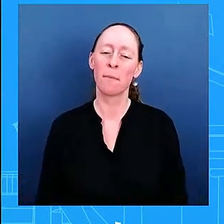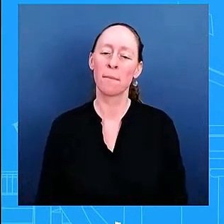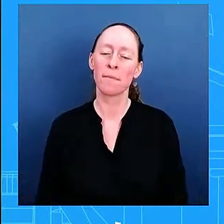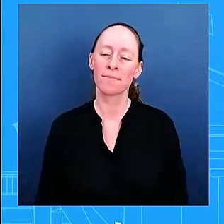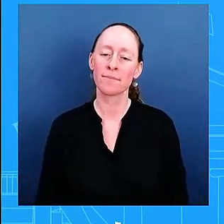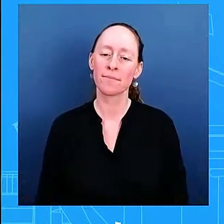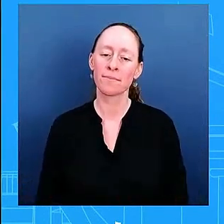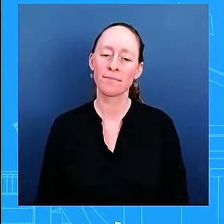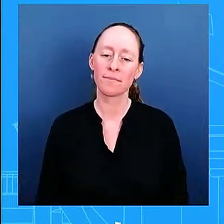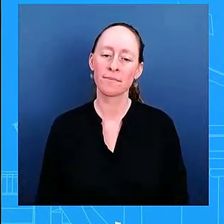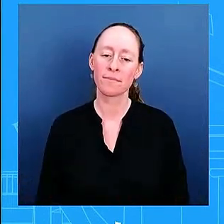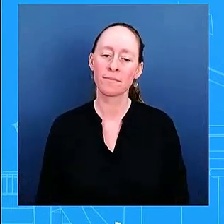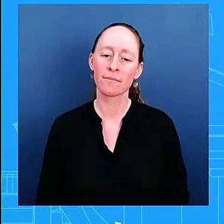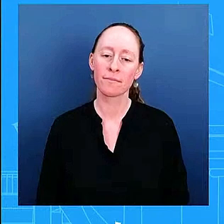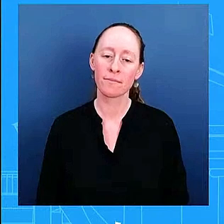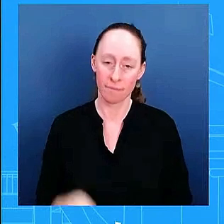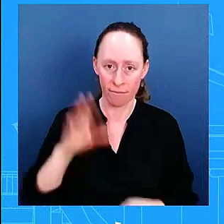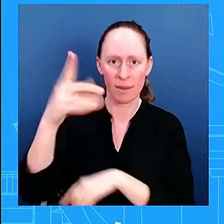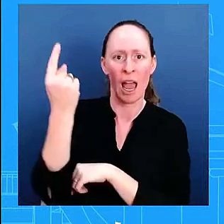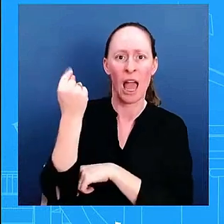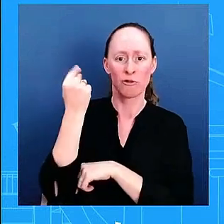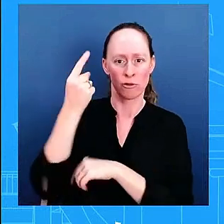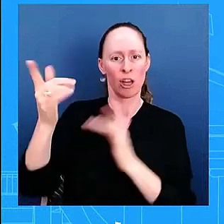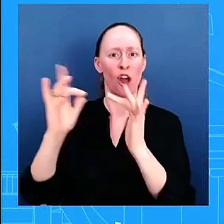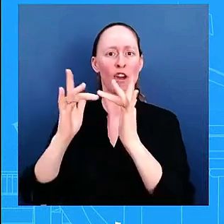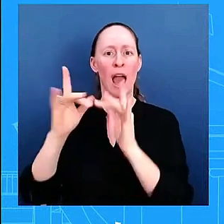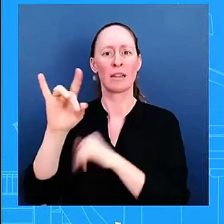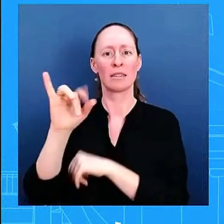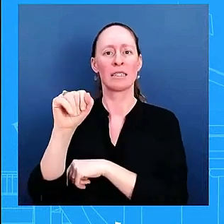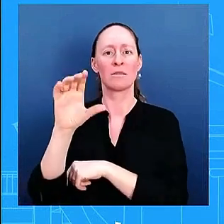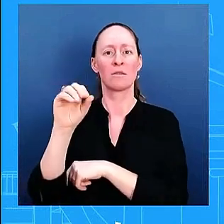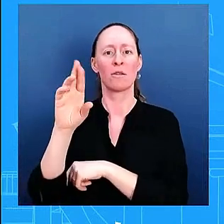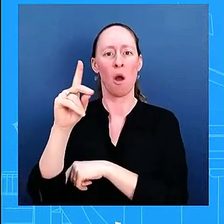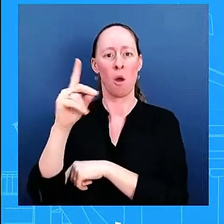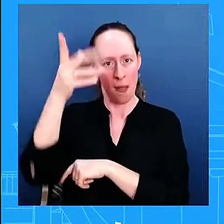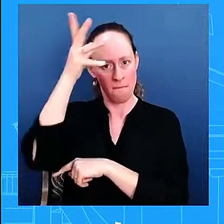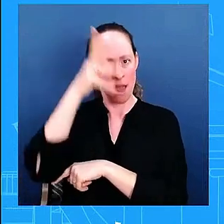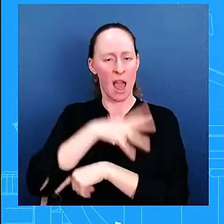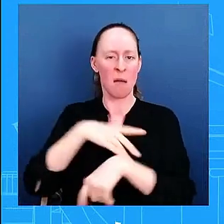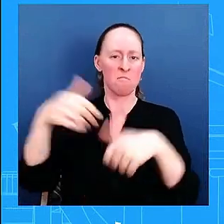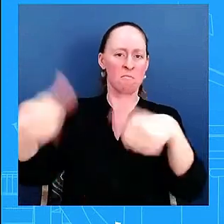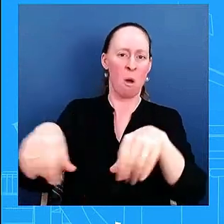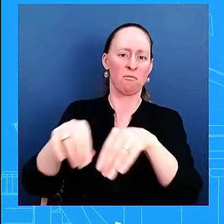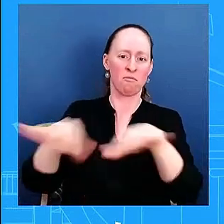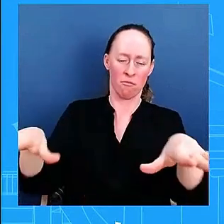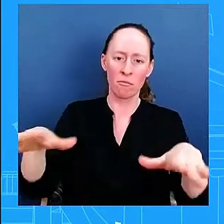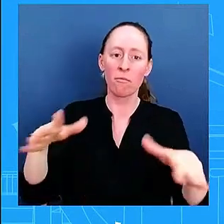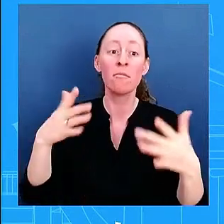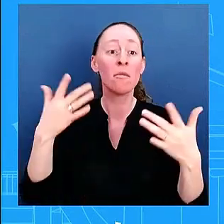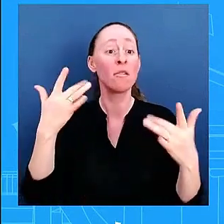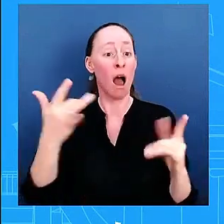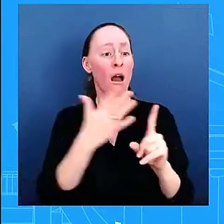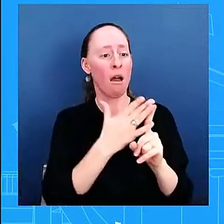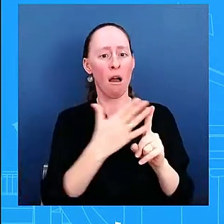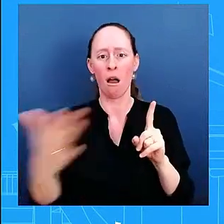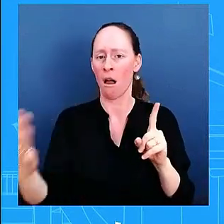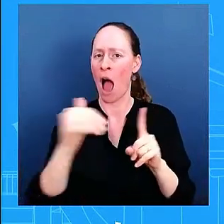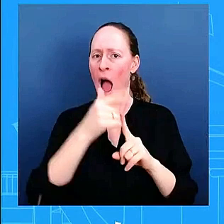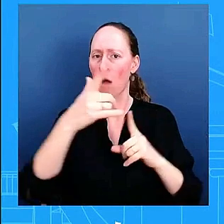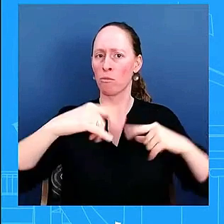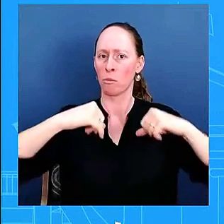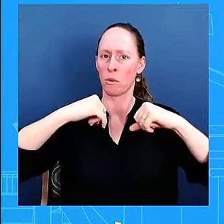the administration done to further safeguard national secrets i'm not going to get into uh into into um